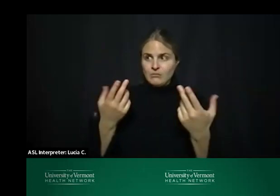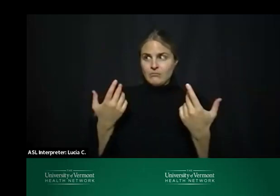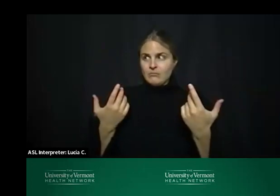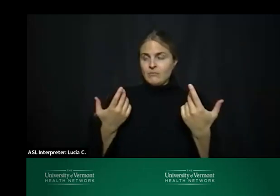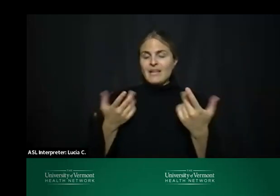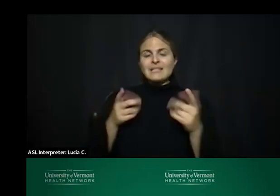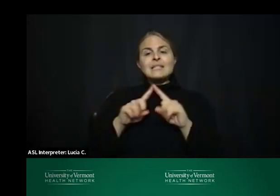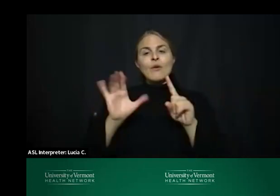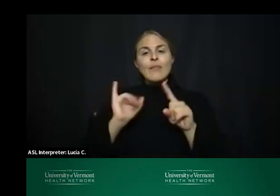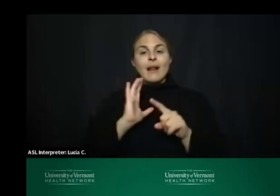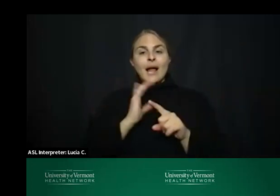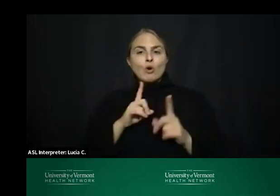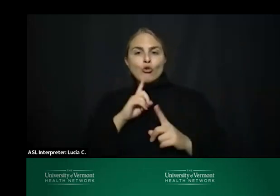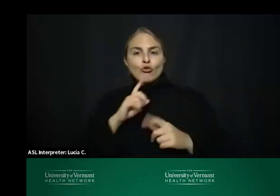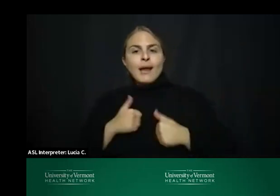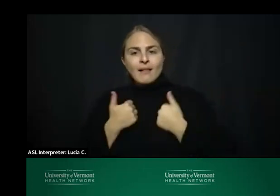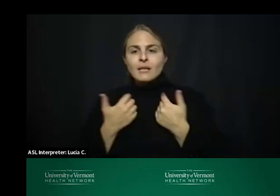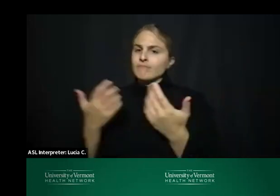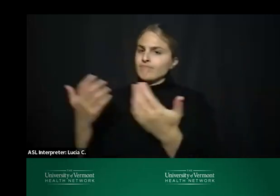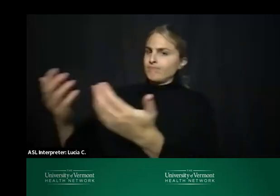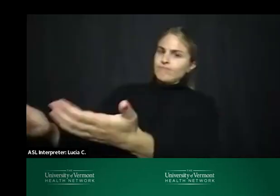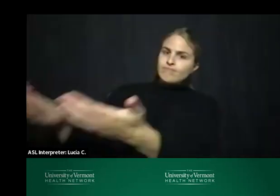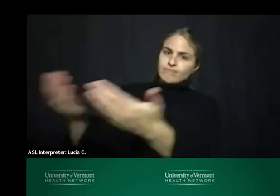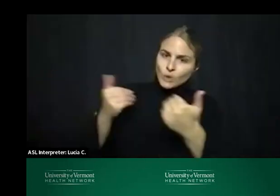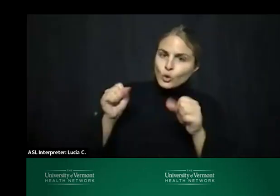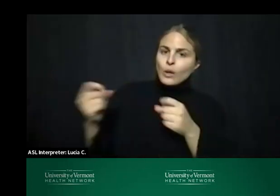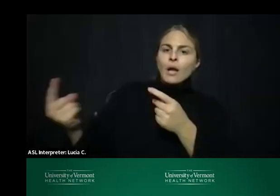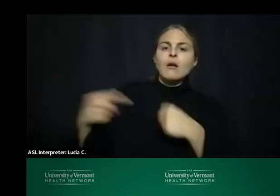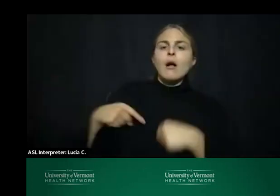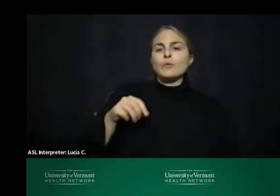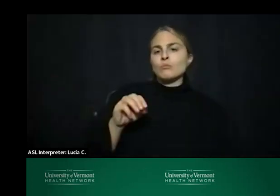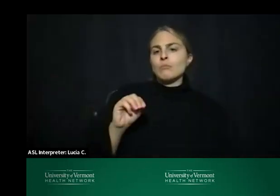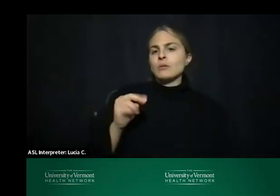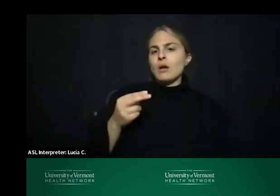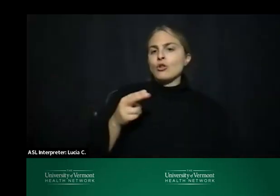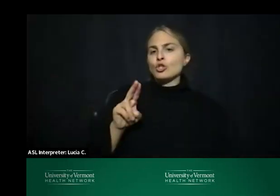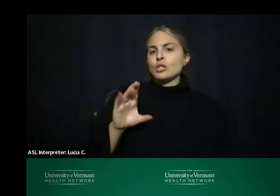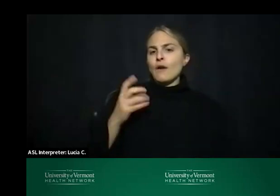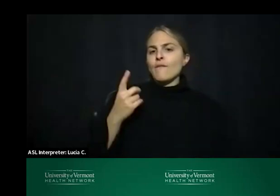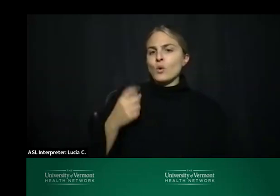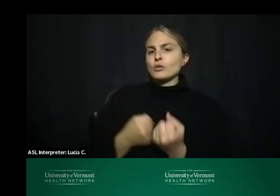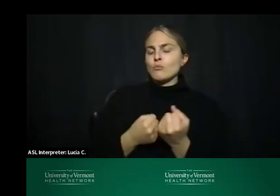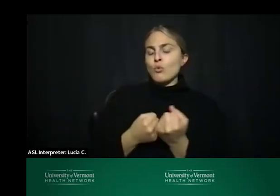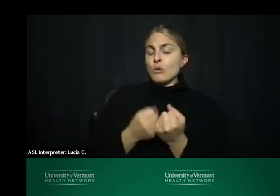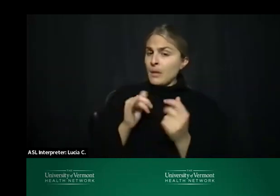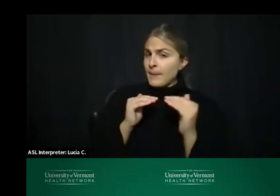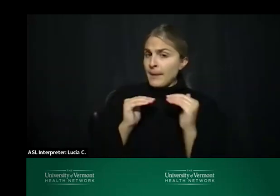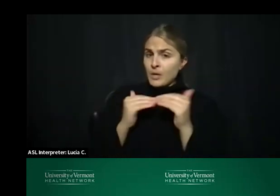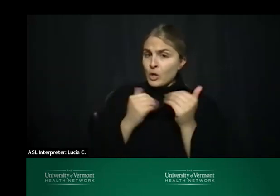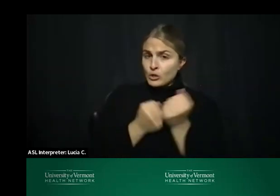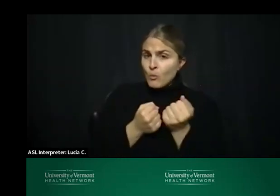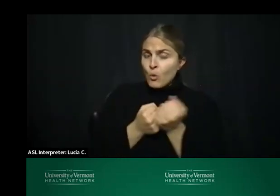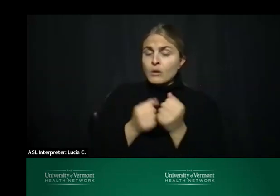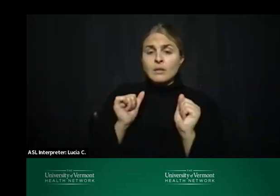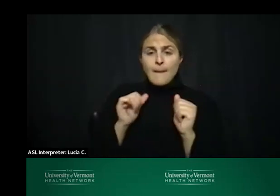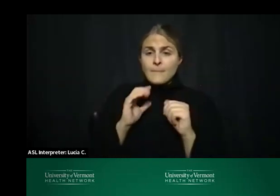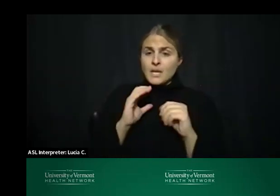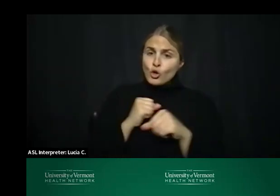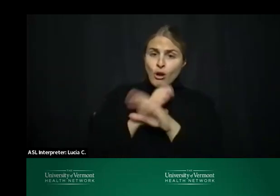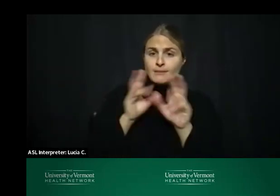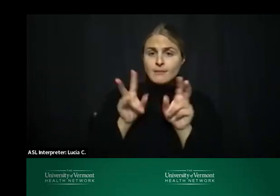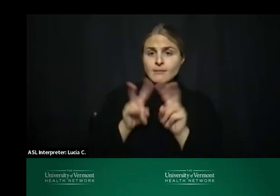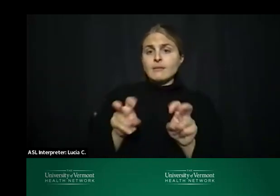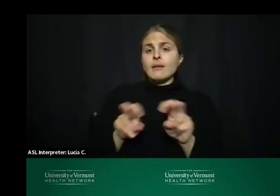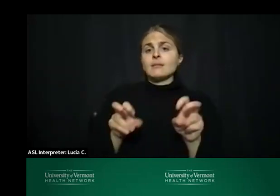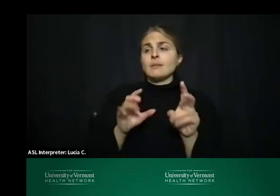those folks are welcome to access mental health urgent care for support which could be peer support it could be a crisis assessment